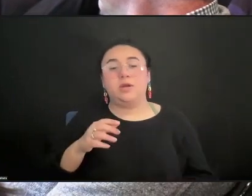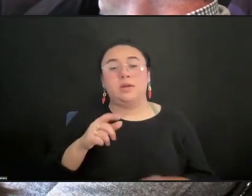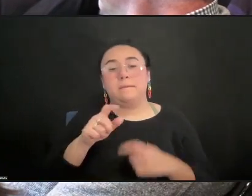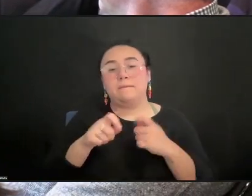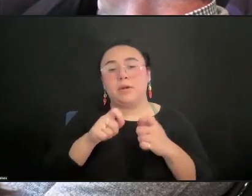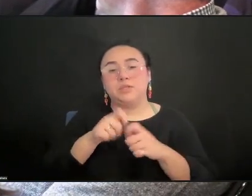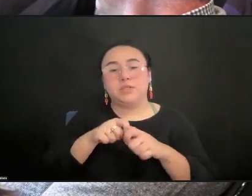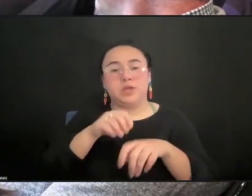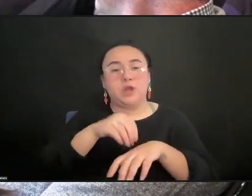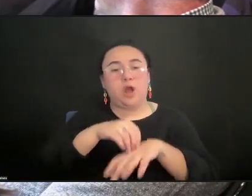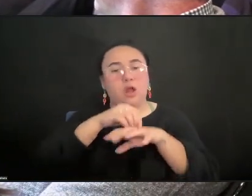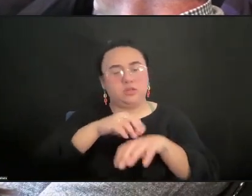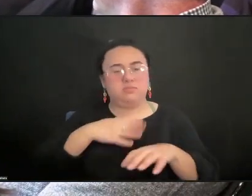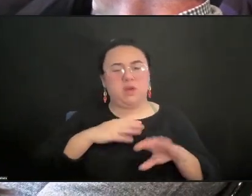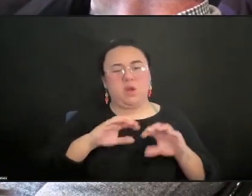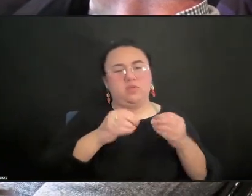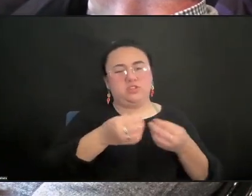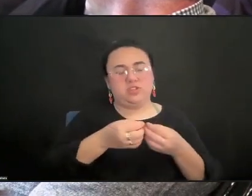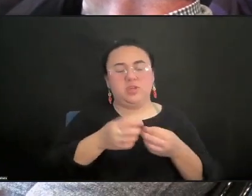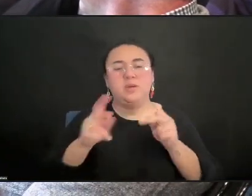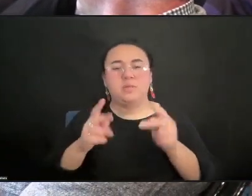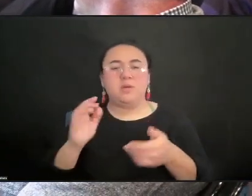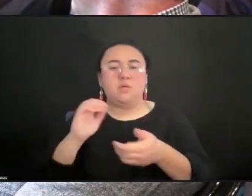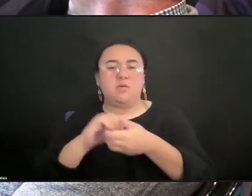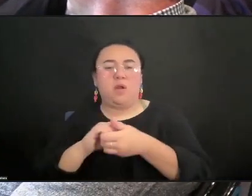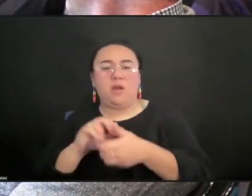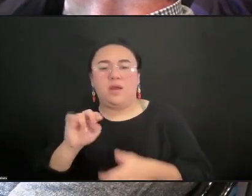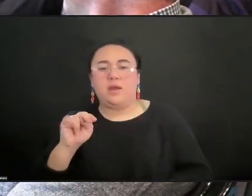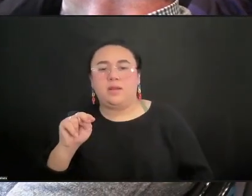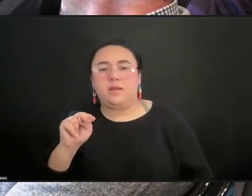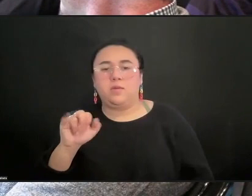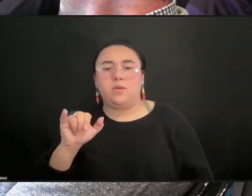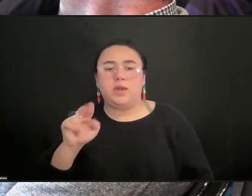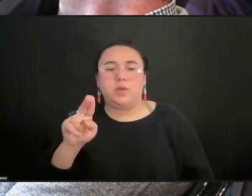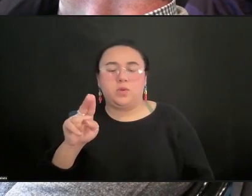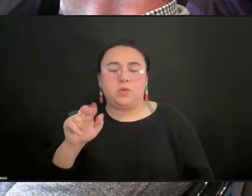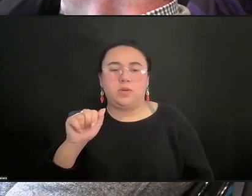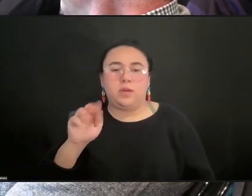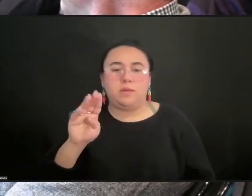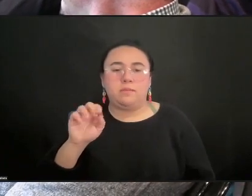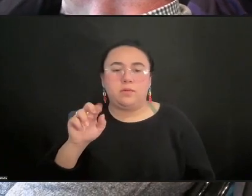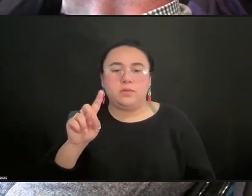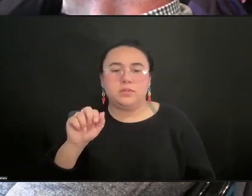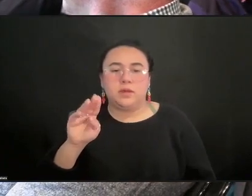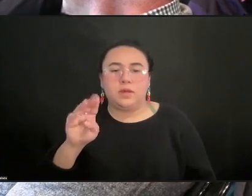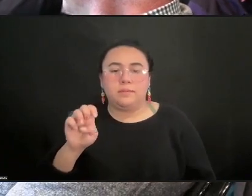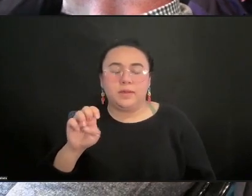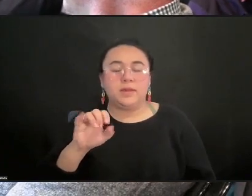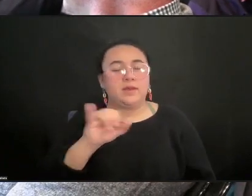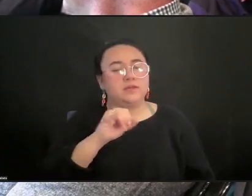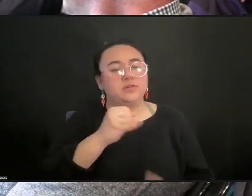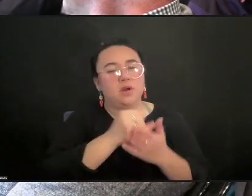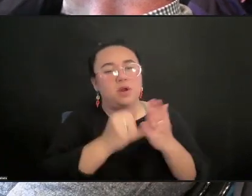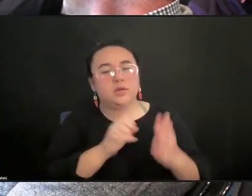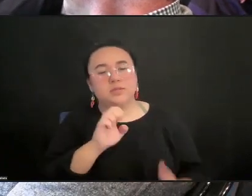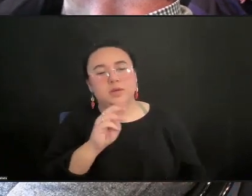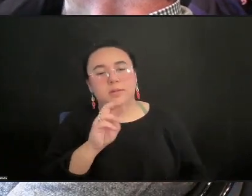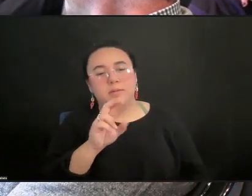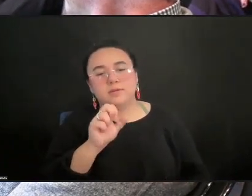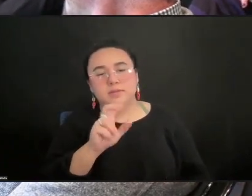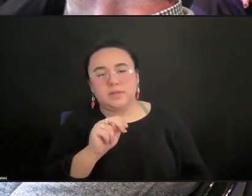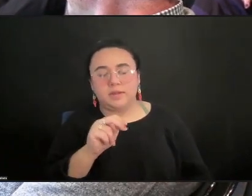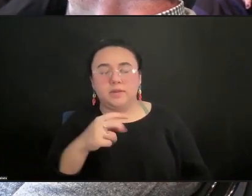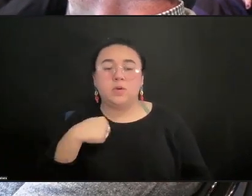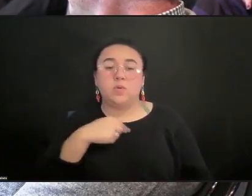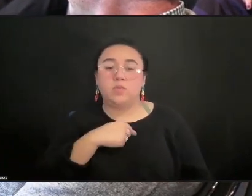people in this room at NYU Abu Dhabi and ArtsEmerson, we took one of our digital platforms and turned